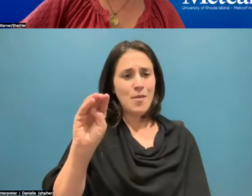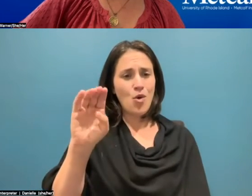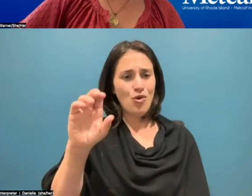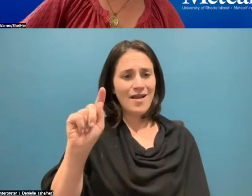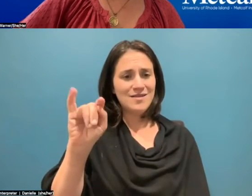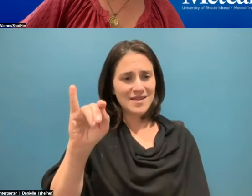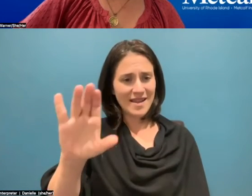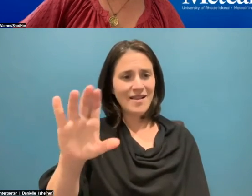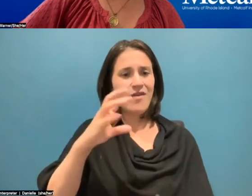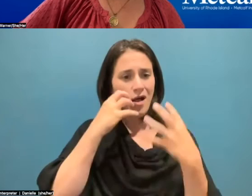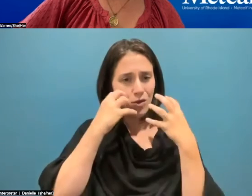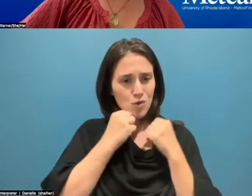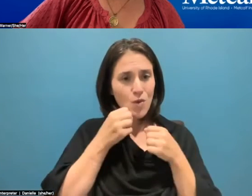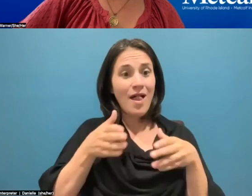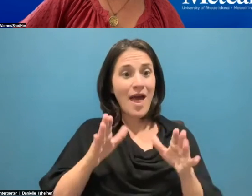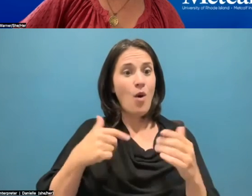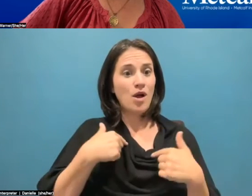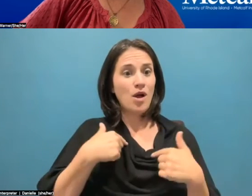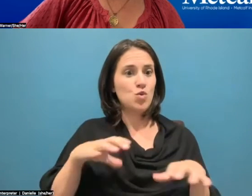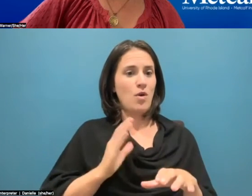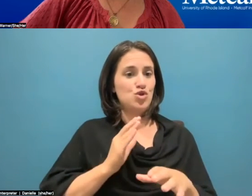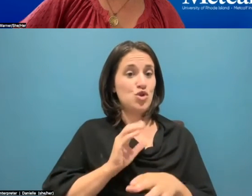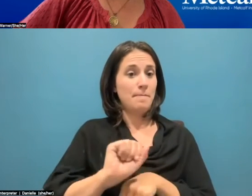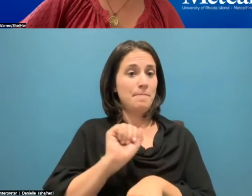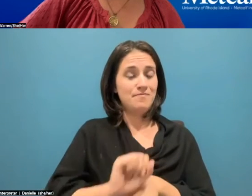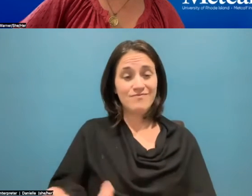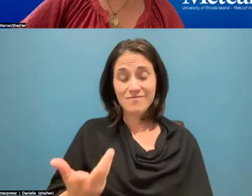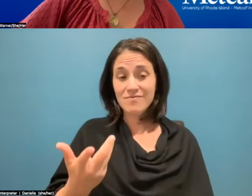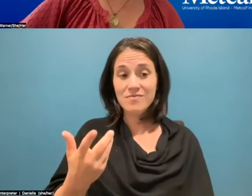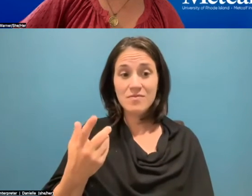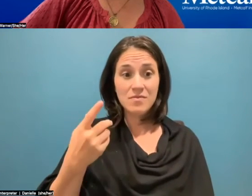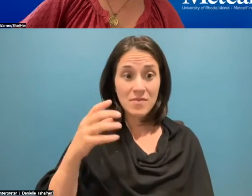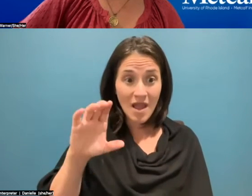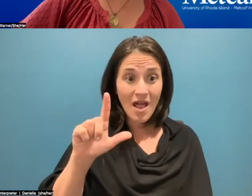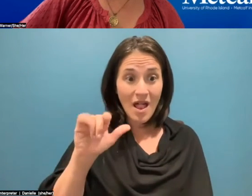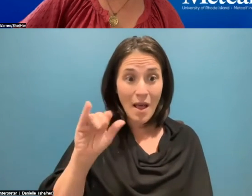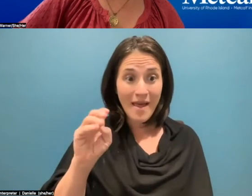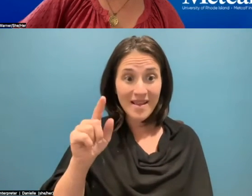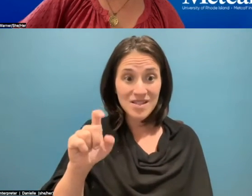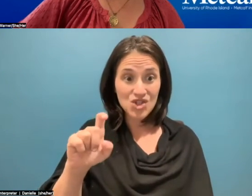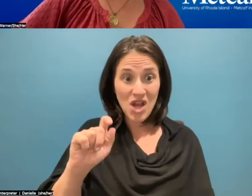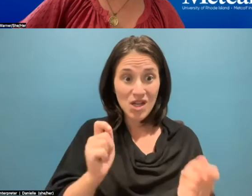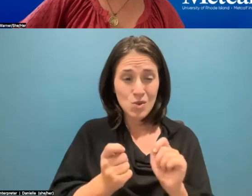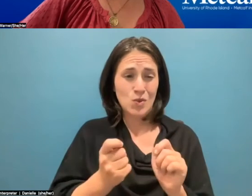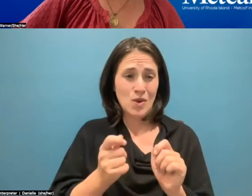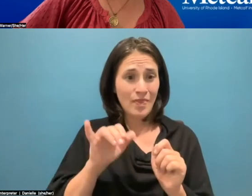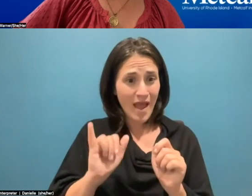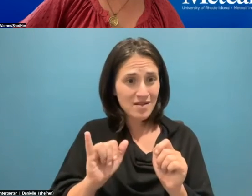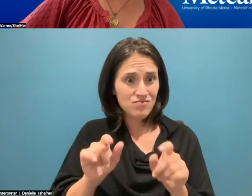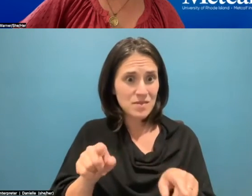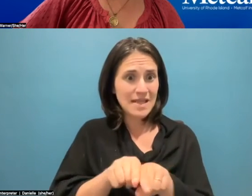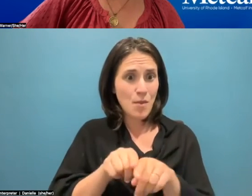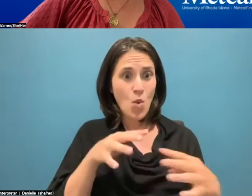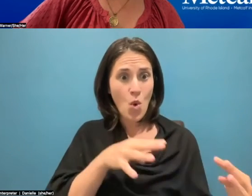job. You know, in terms of my thoughts about climate change, like we're at war people. I mean, climate change is the greatest